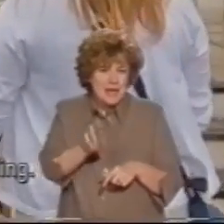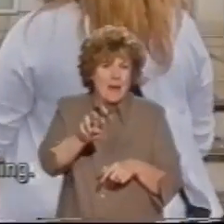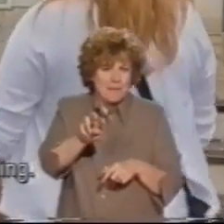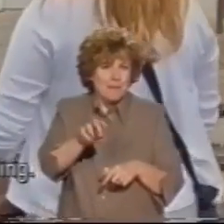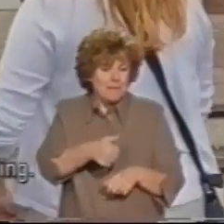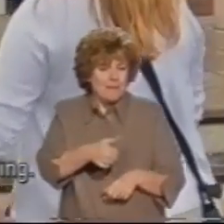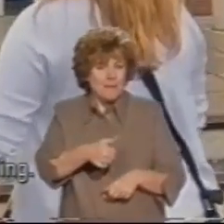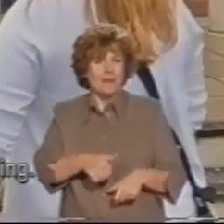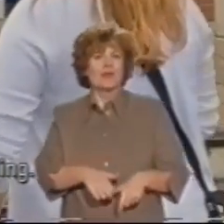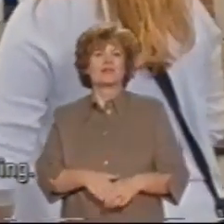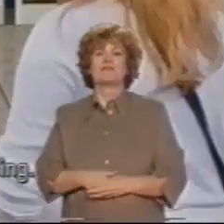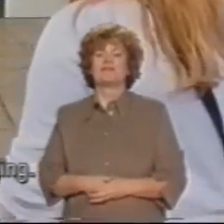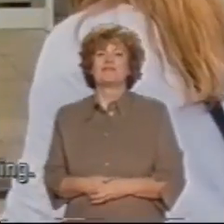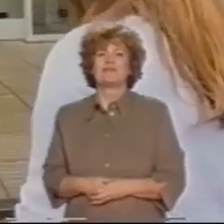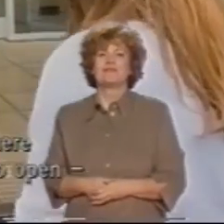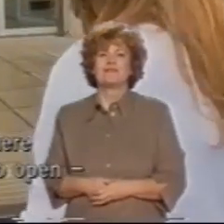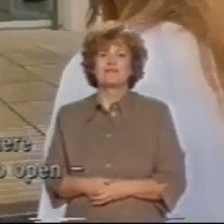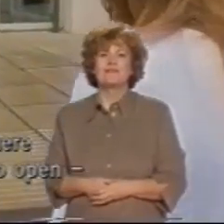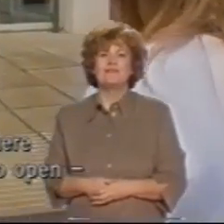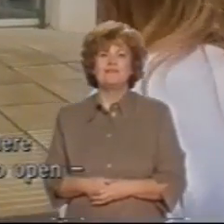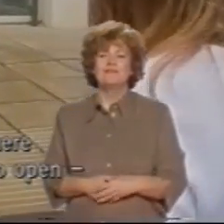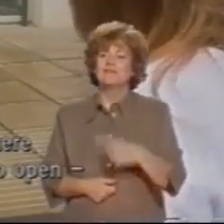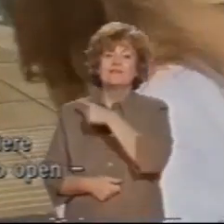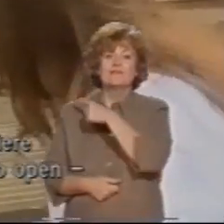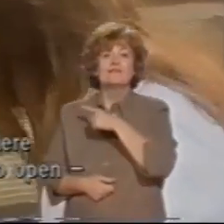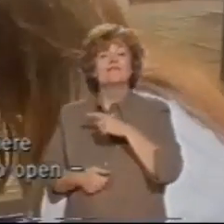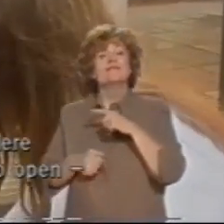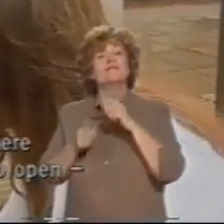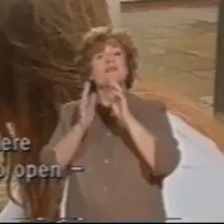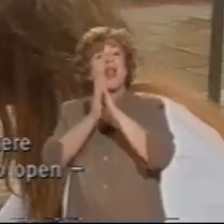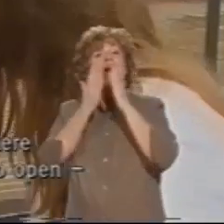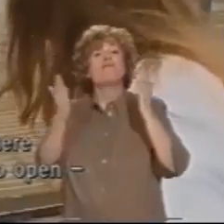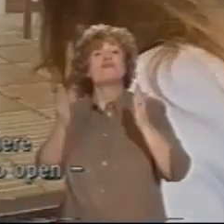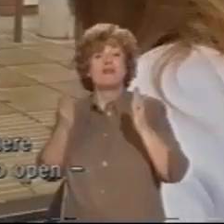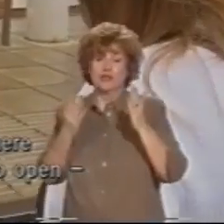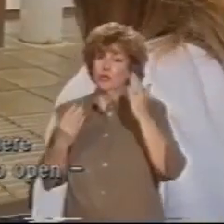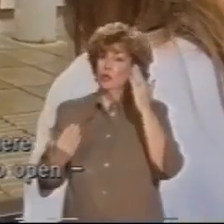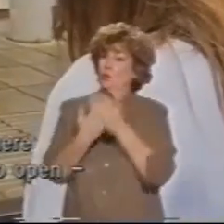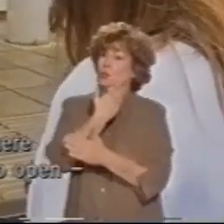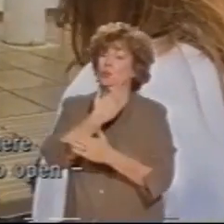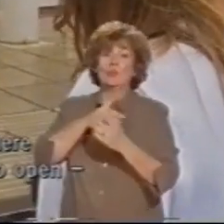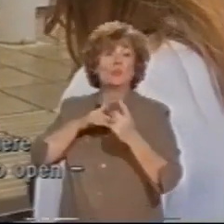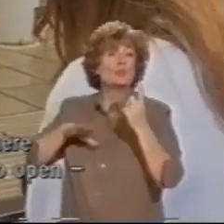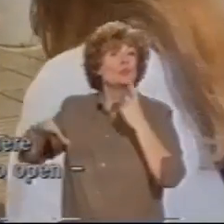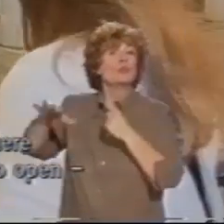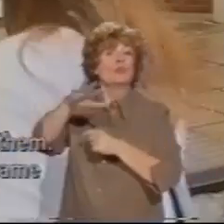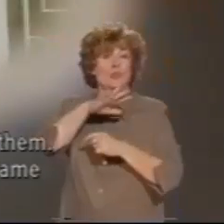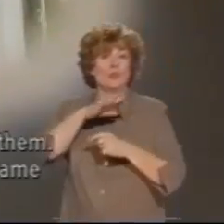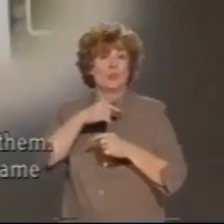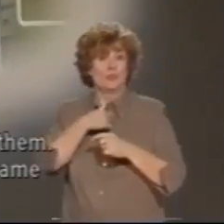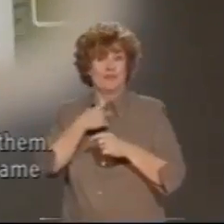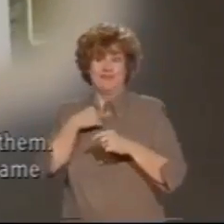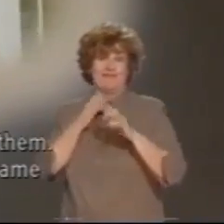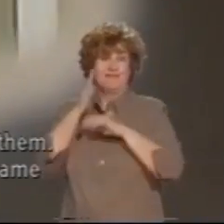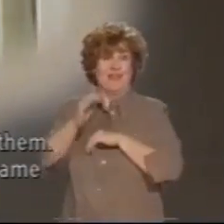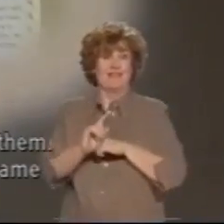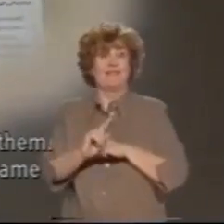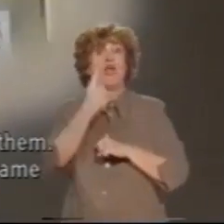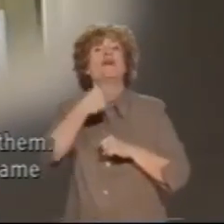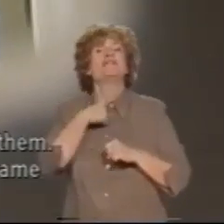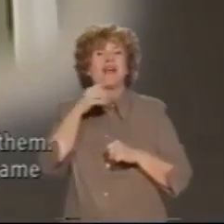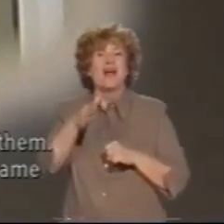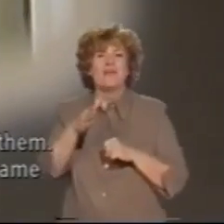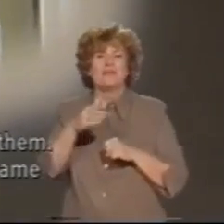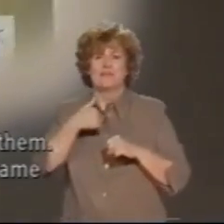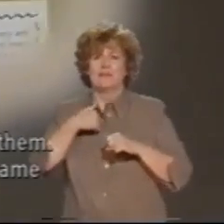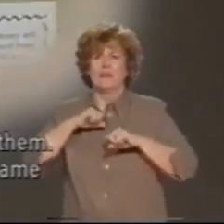The library is a new building and the first time I went there I was waiting for the doors to open because I thought I was in front of the doors. Because